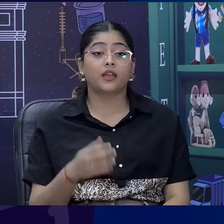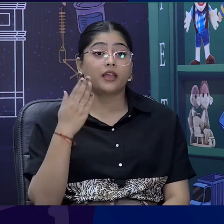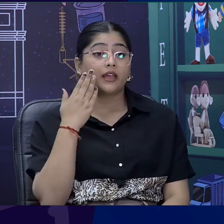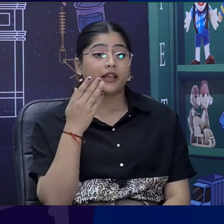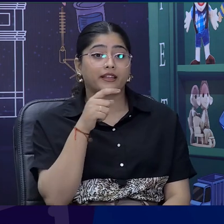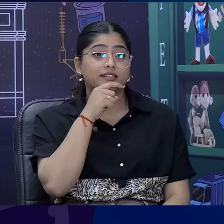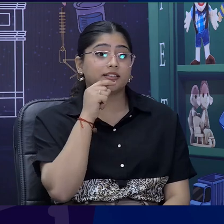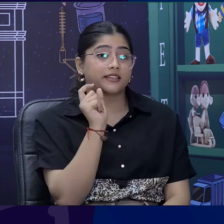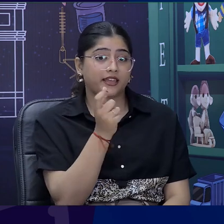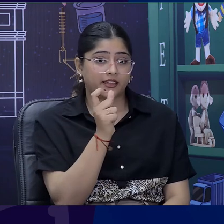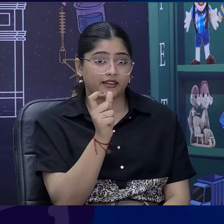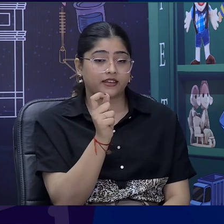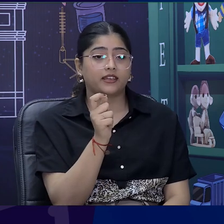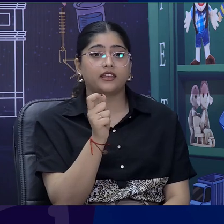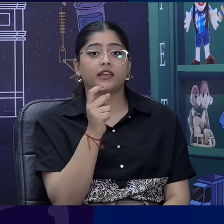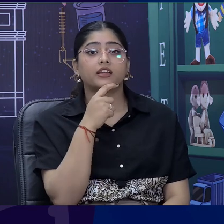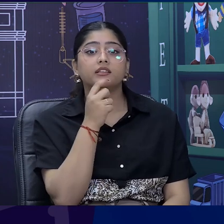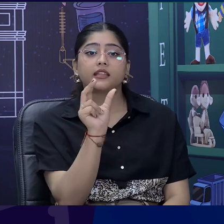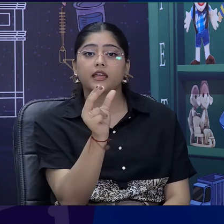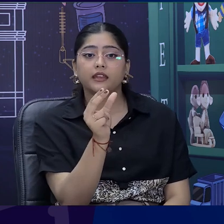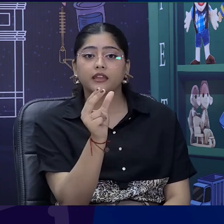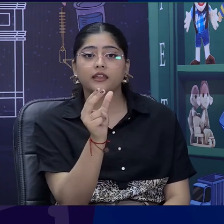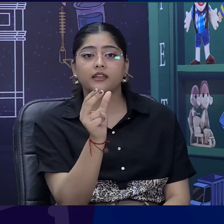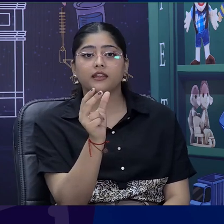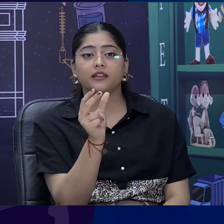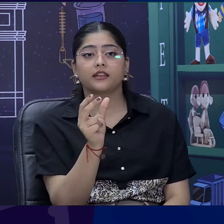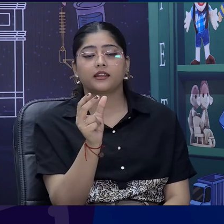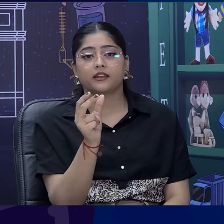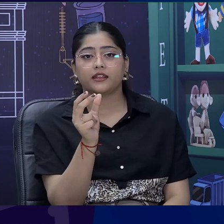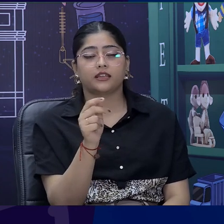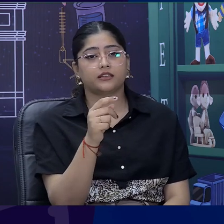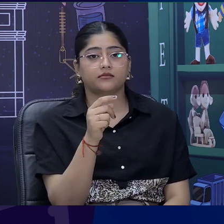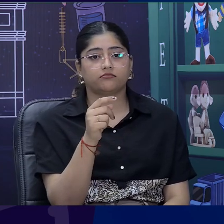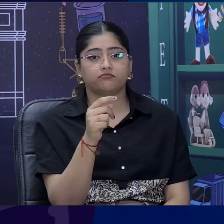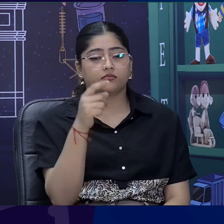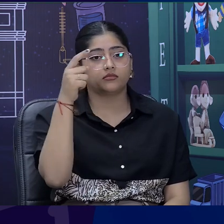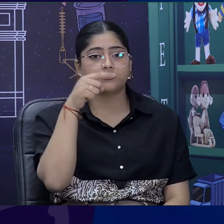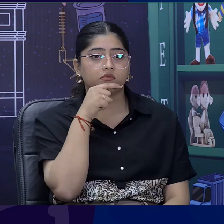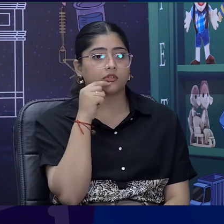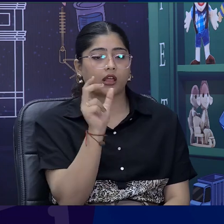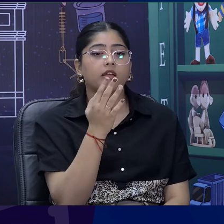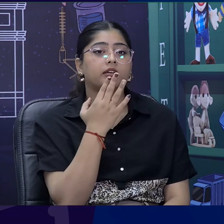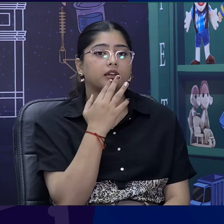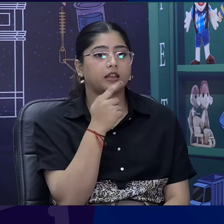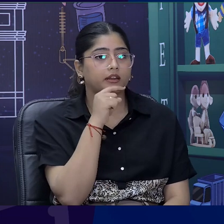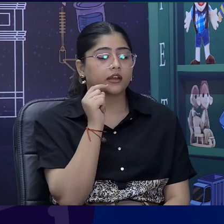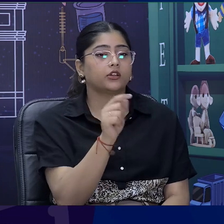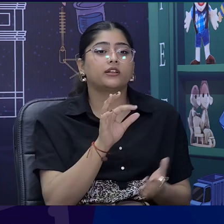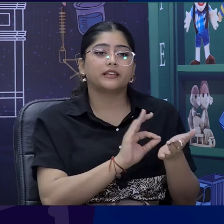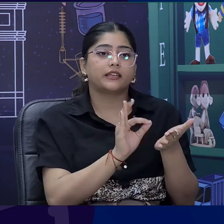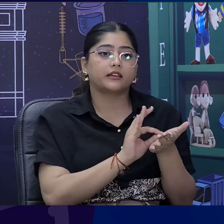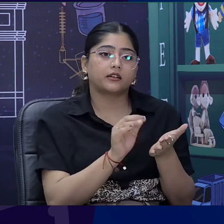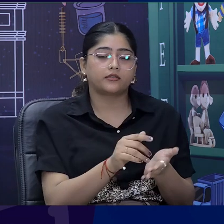Cherry is red so is Mary. So, is Mary you are right. So, when we are talking about an inclusive